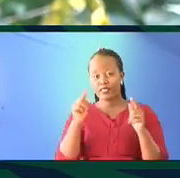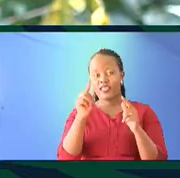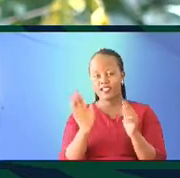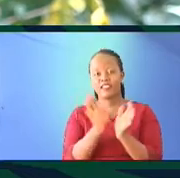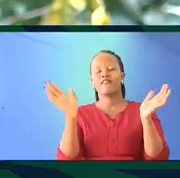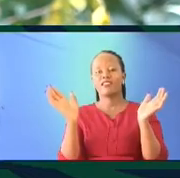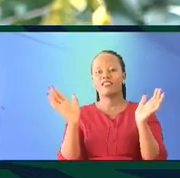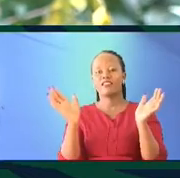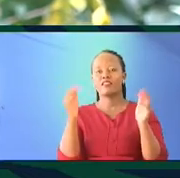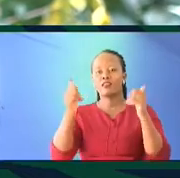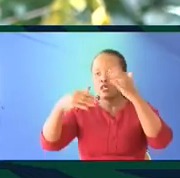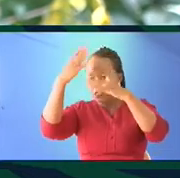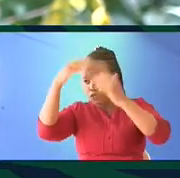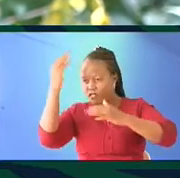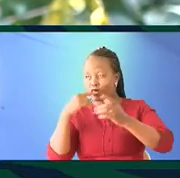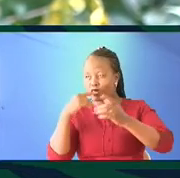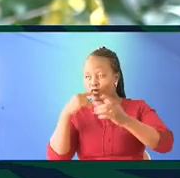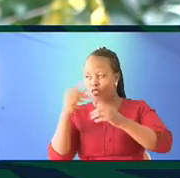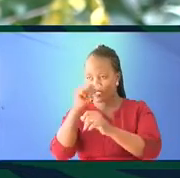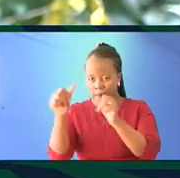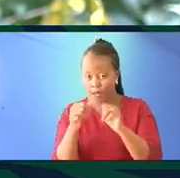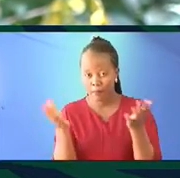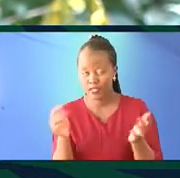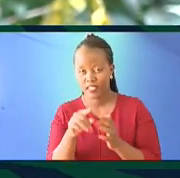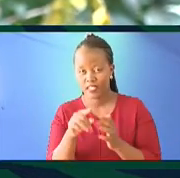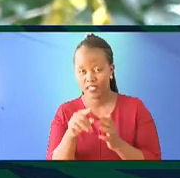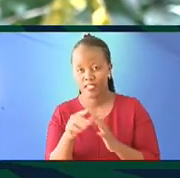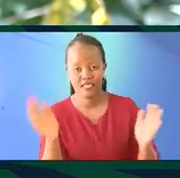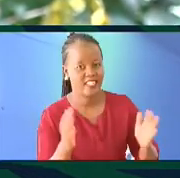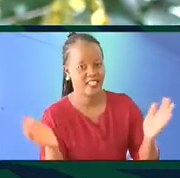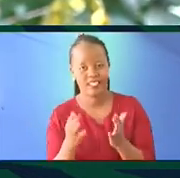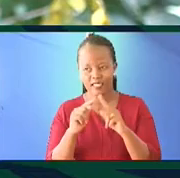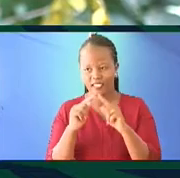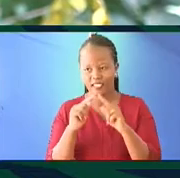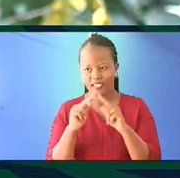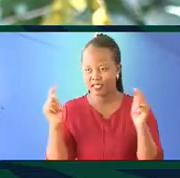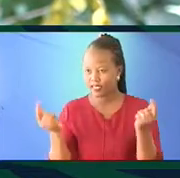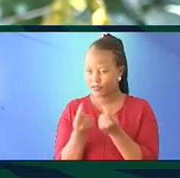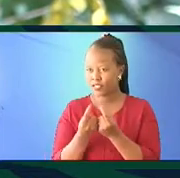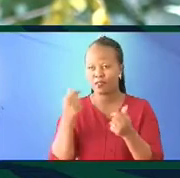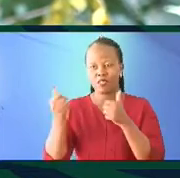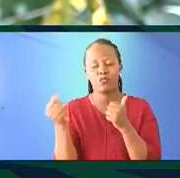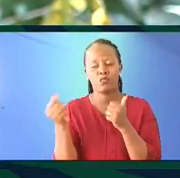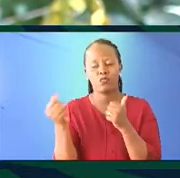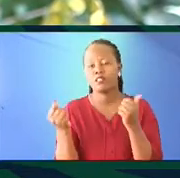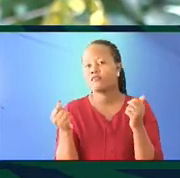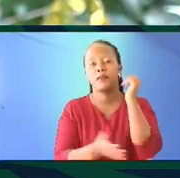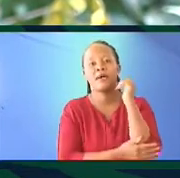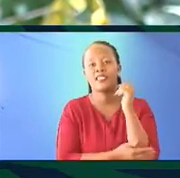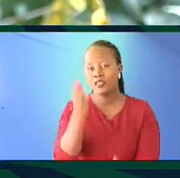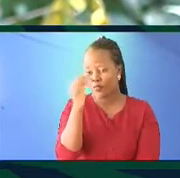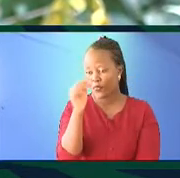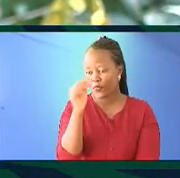diversity that professor talked about is encouraging tribalism, which is very unfortunate because